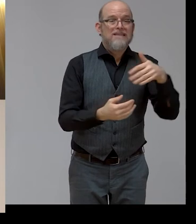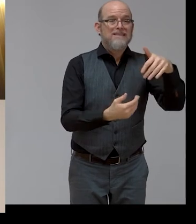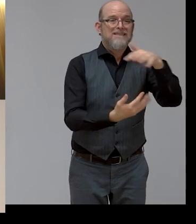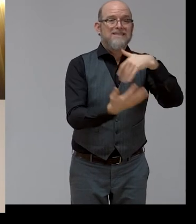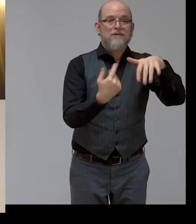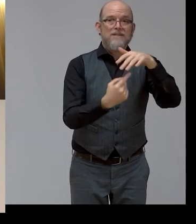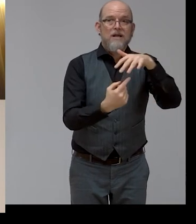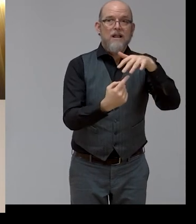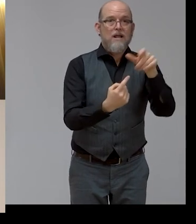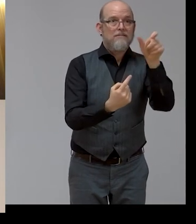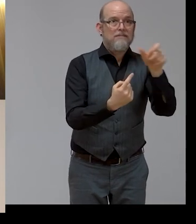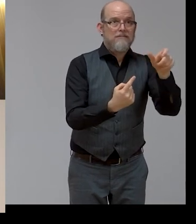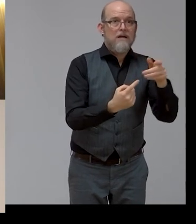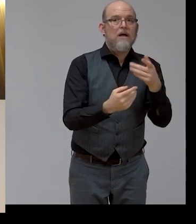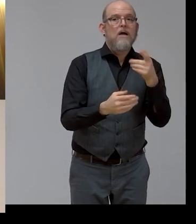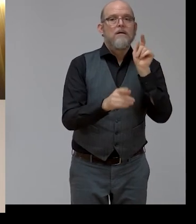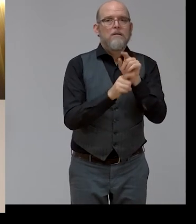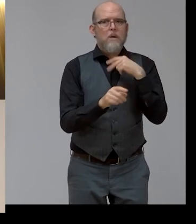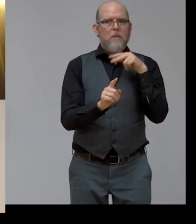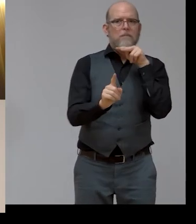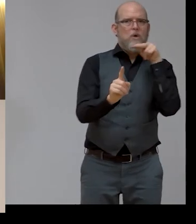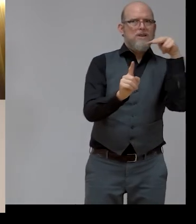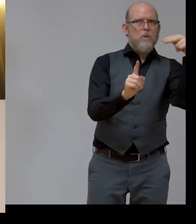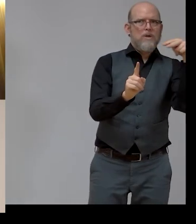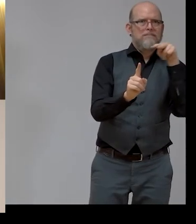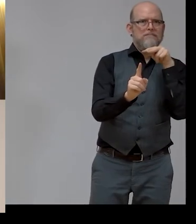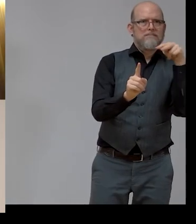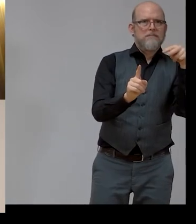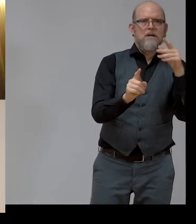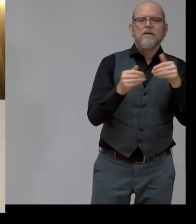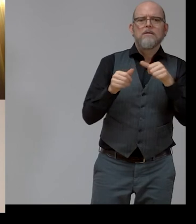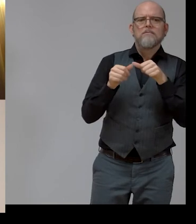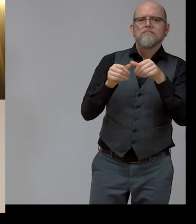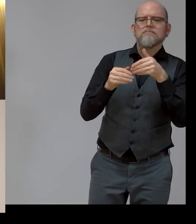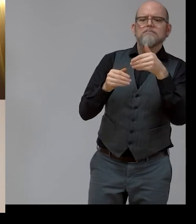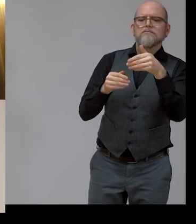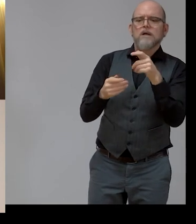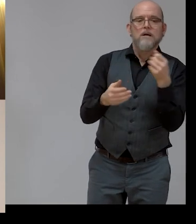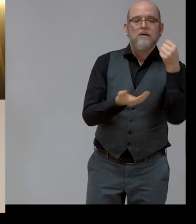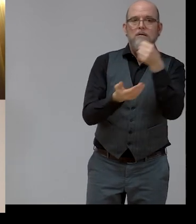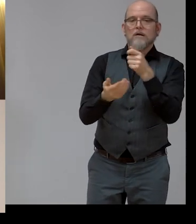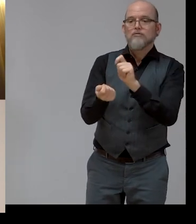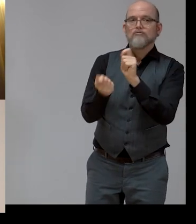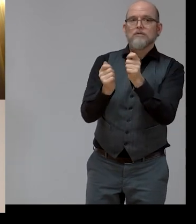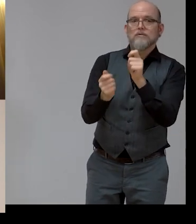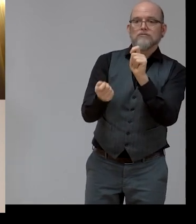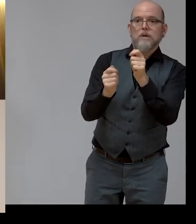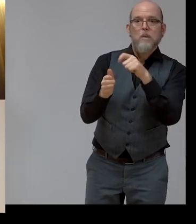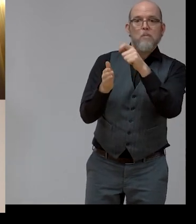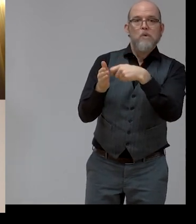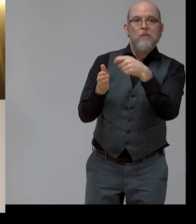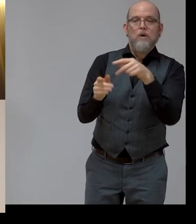part of the ongoing implementation of all the projects. I mean,